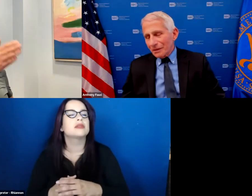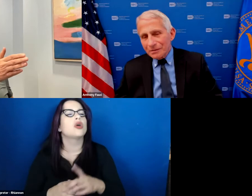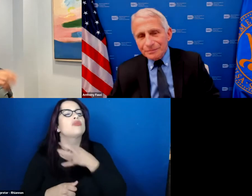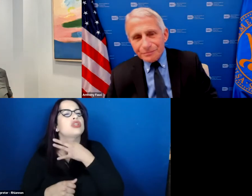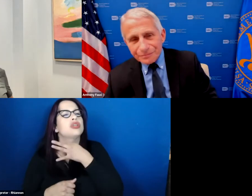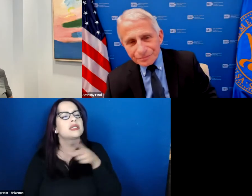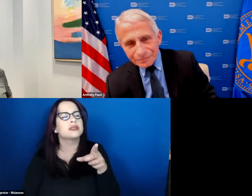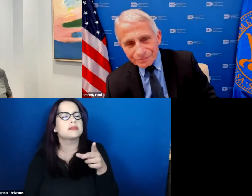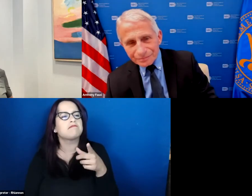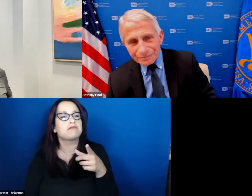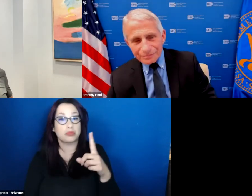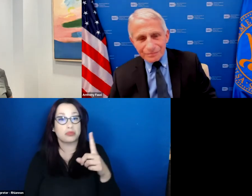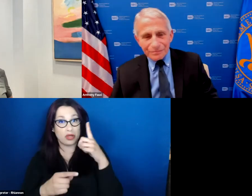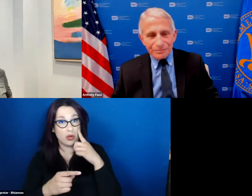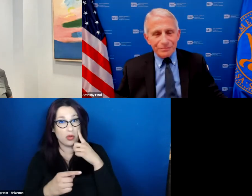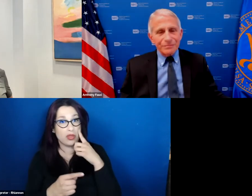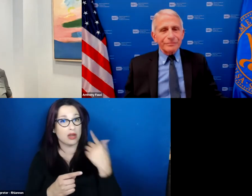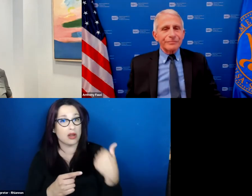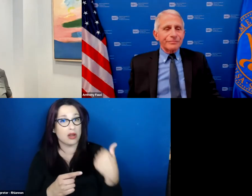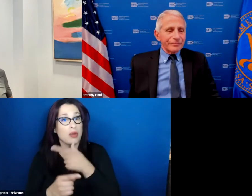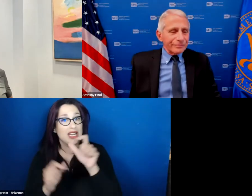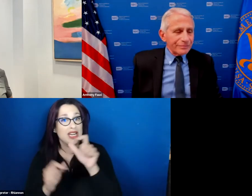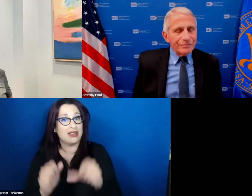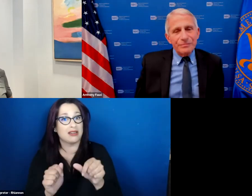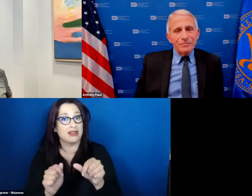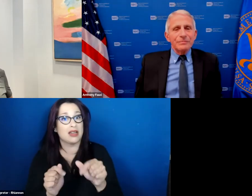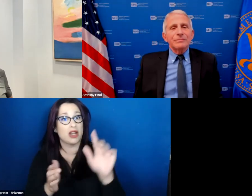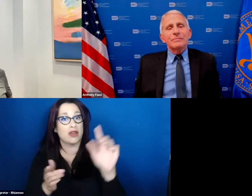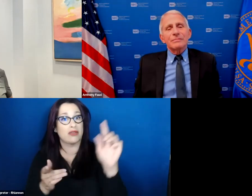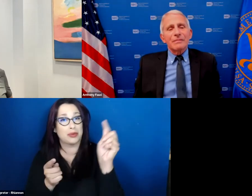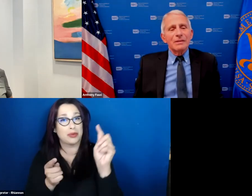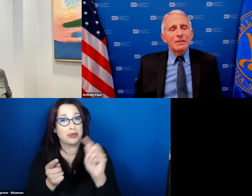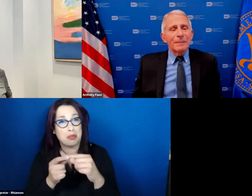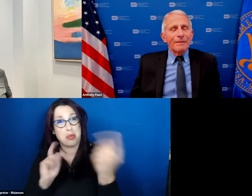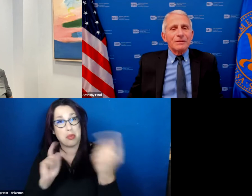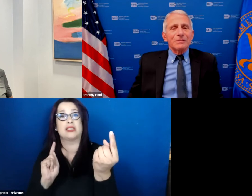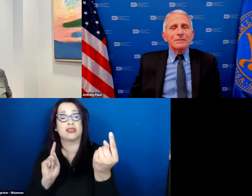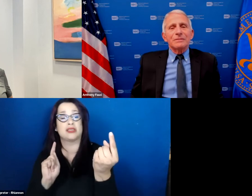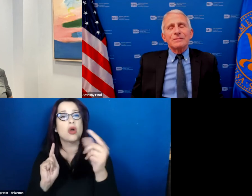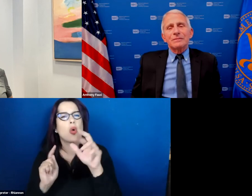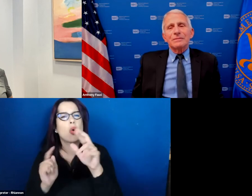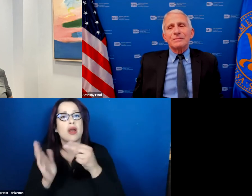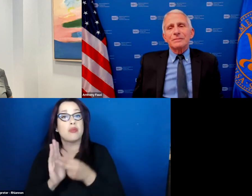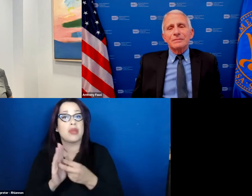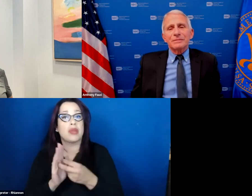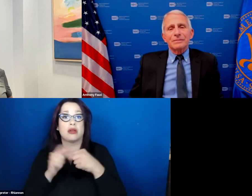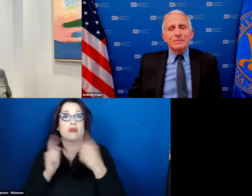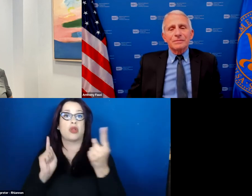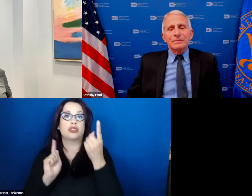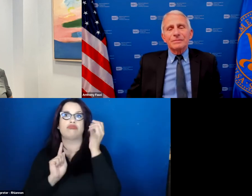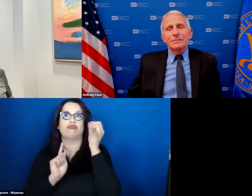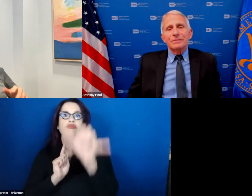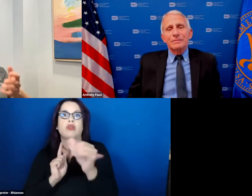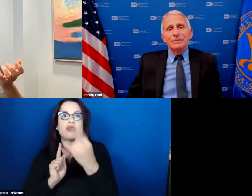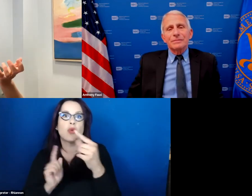this really intense polarization or is this the new normal for scientists and you know that we're going